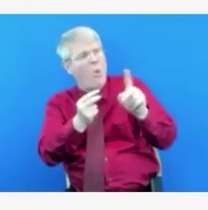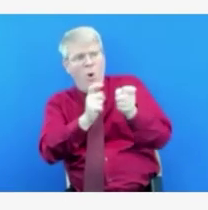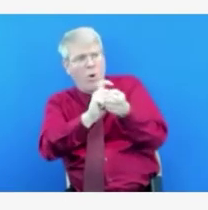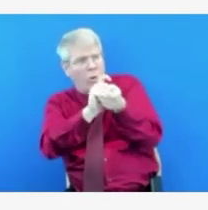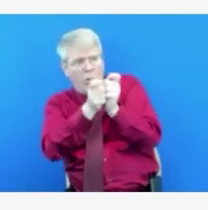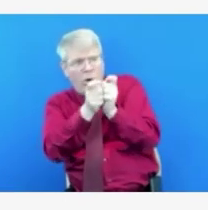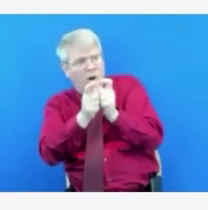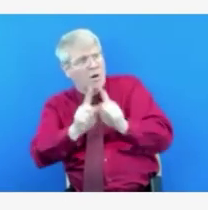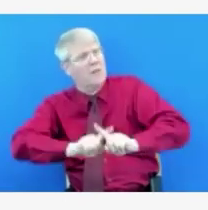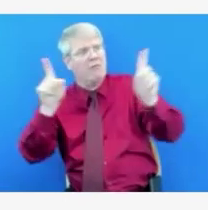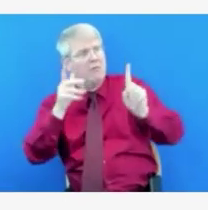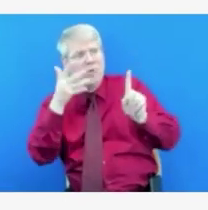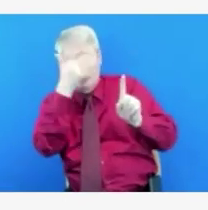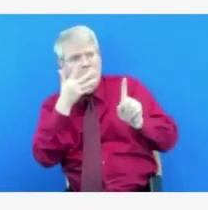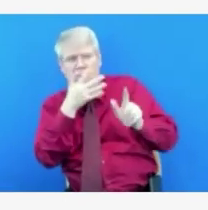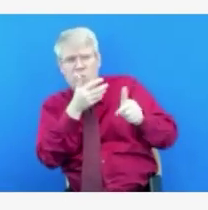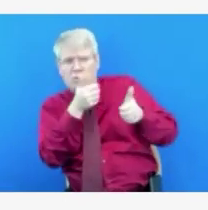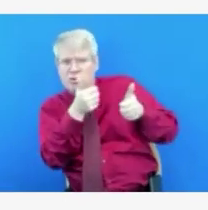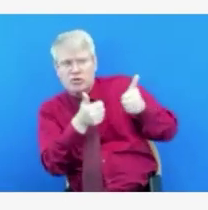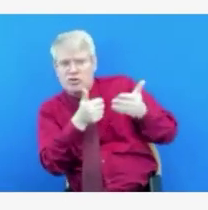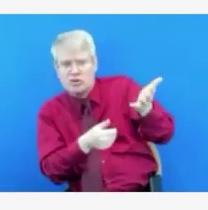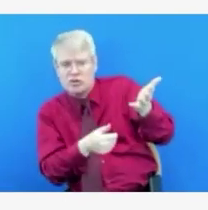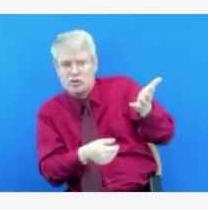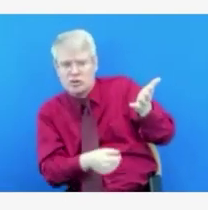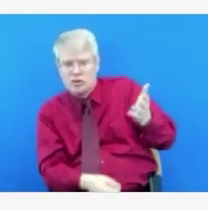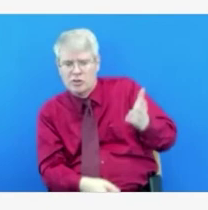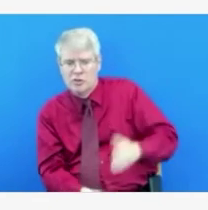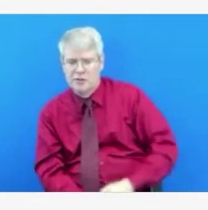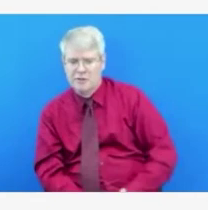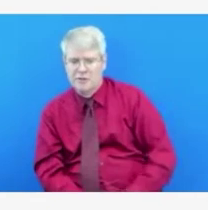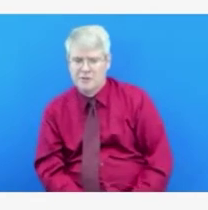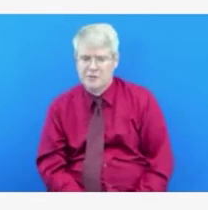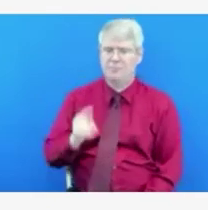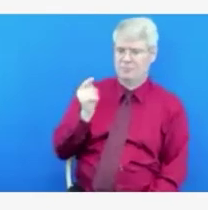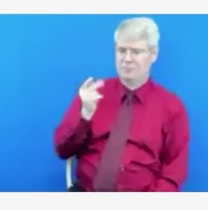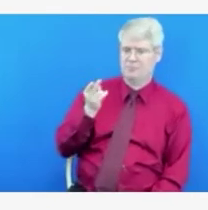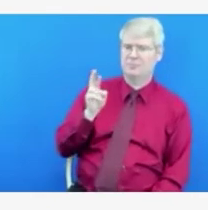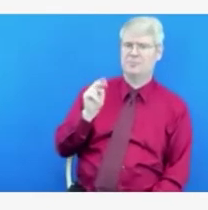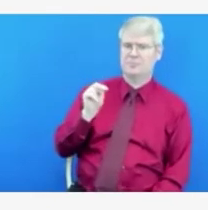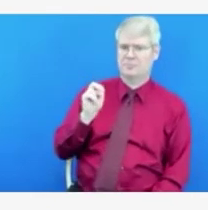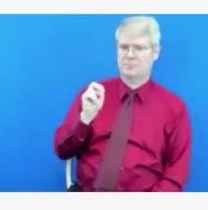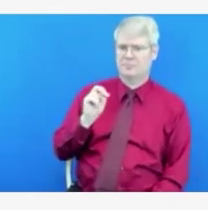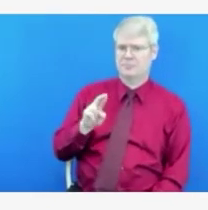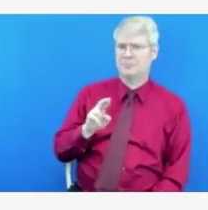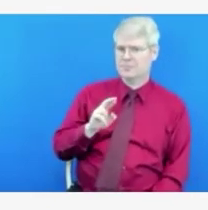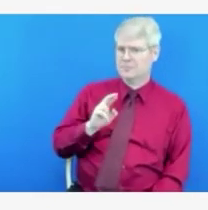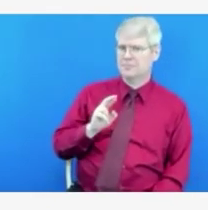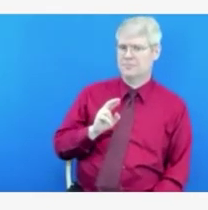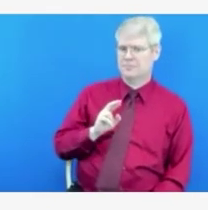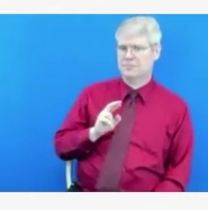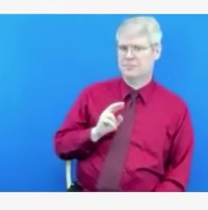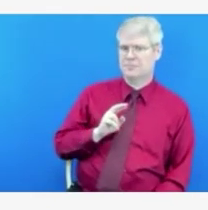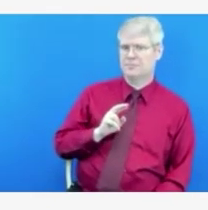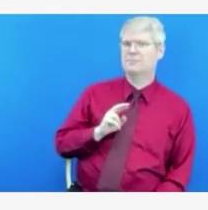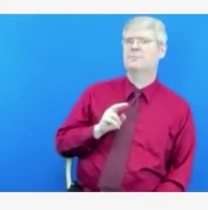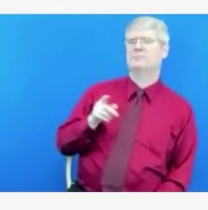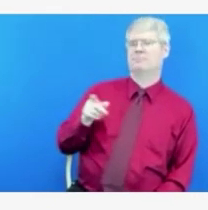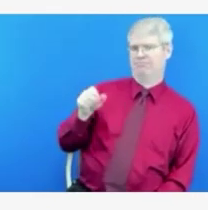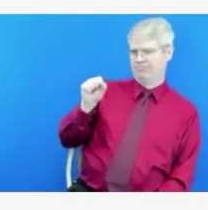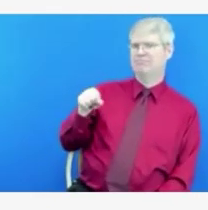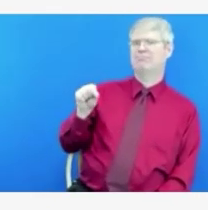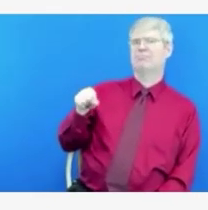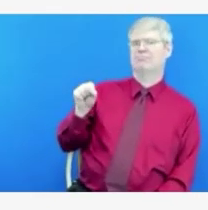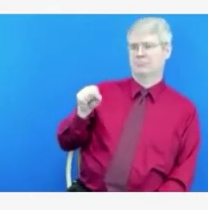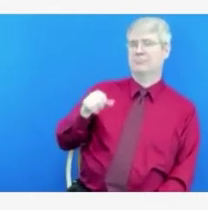Go ahead, Dr. Turner. Thanks, Elke. Thanks, Ian. The modeling is being